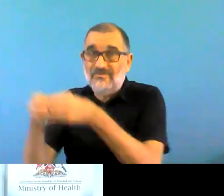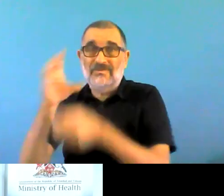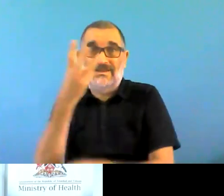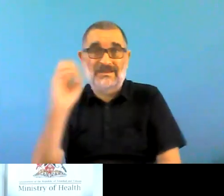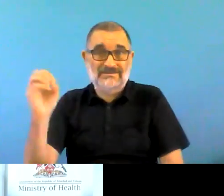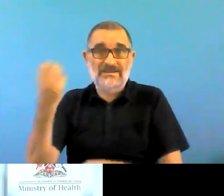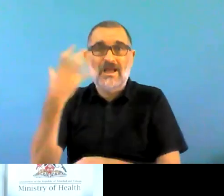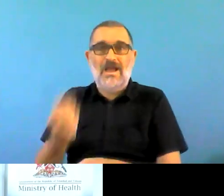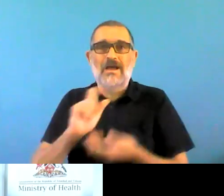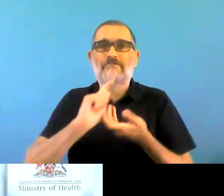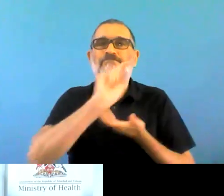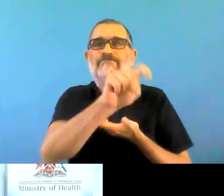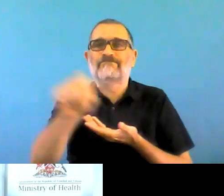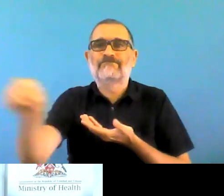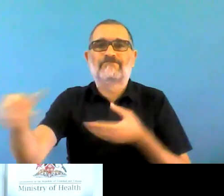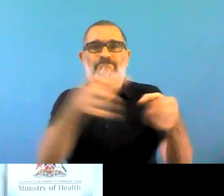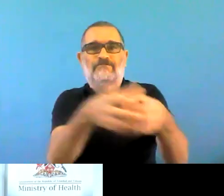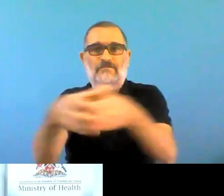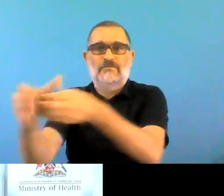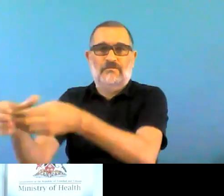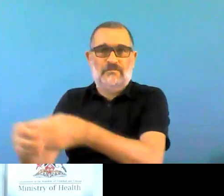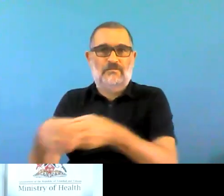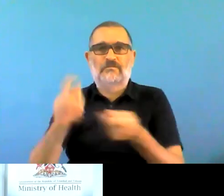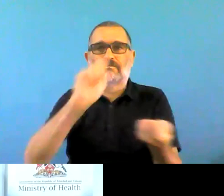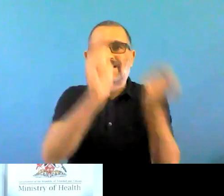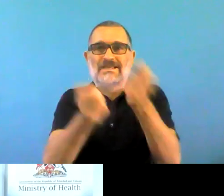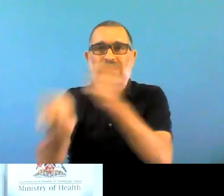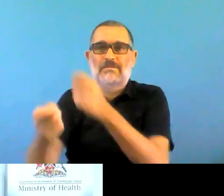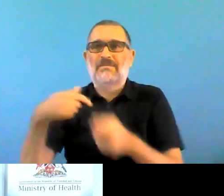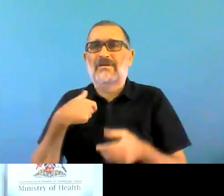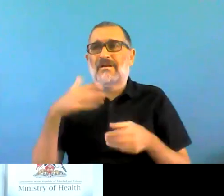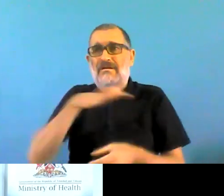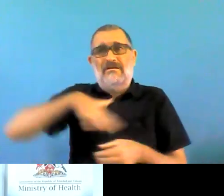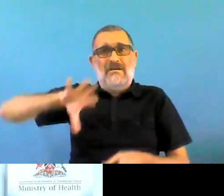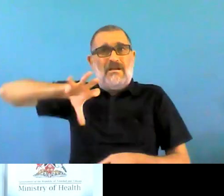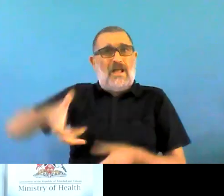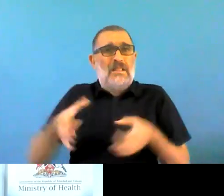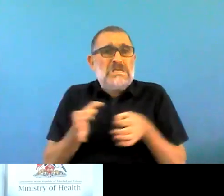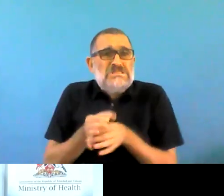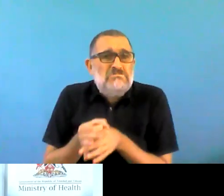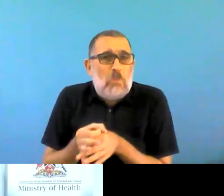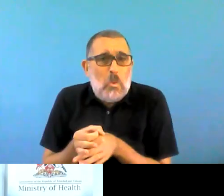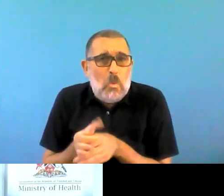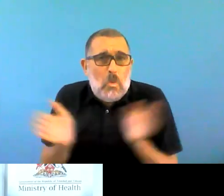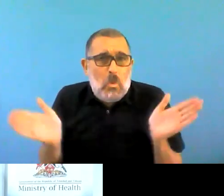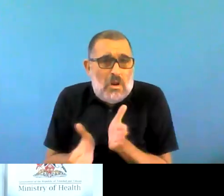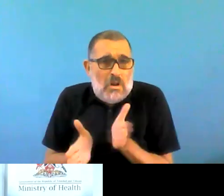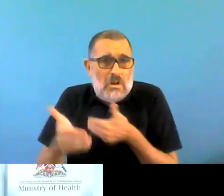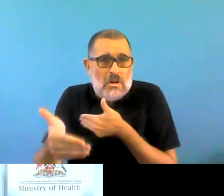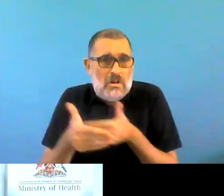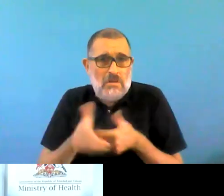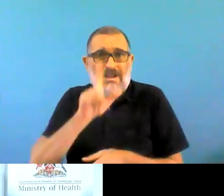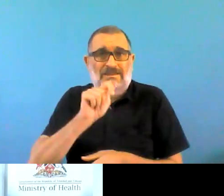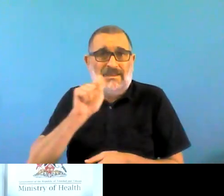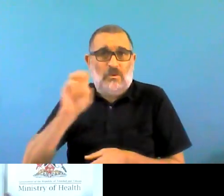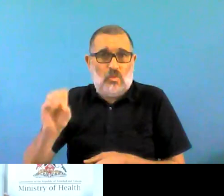and Tobago, where everyone knows everyone, is that a stigma and discrimination. And I think all